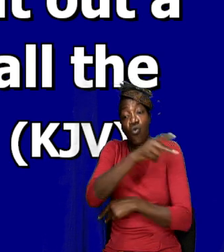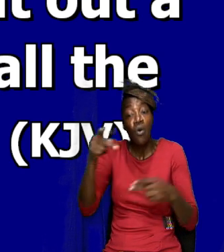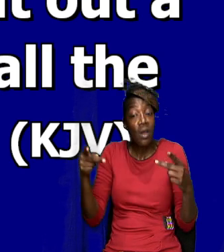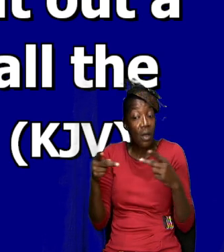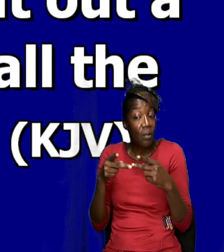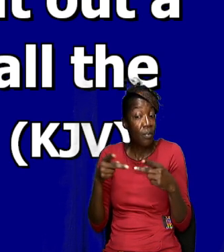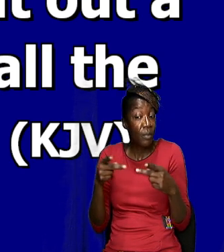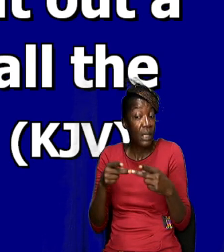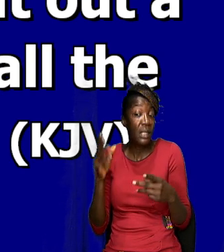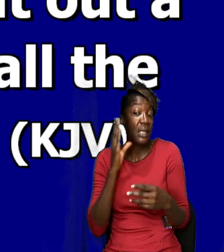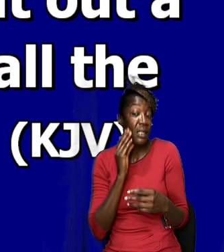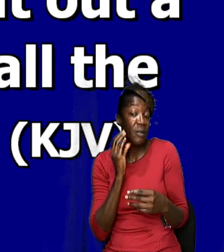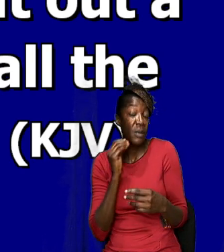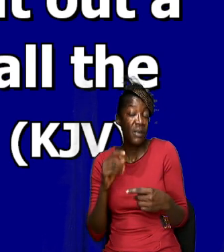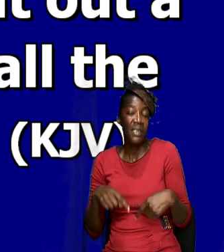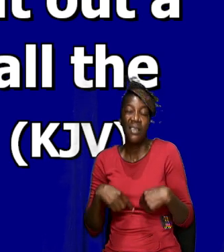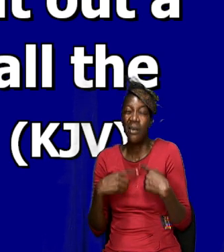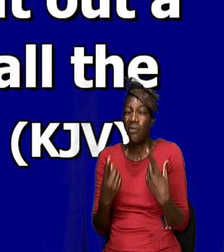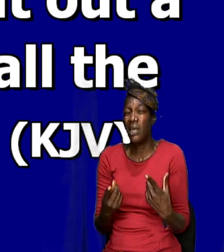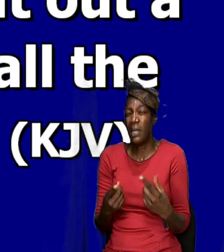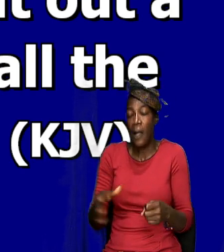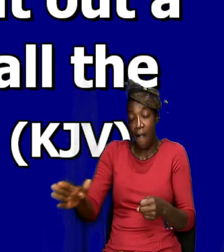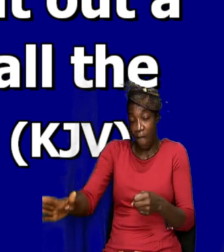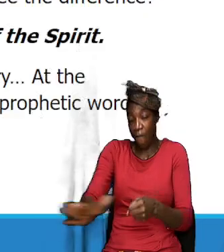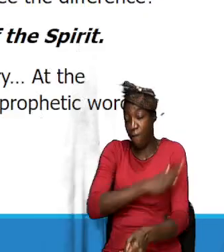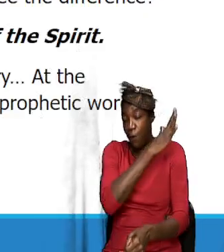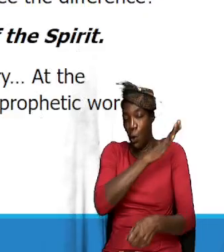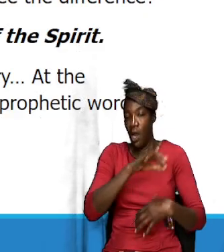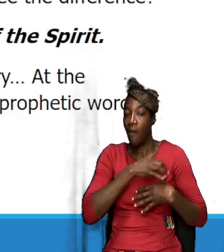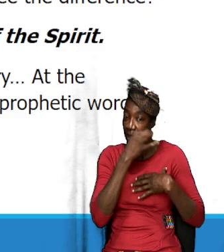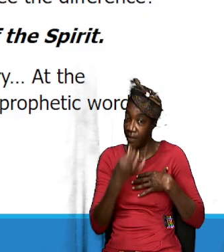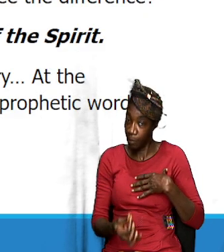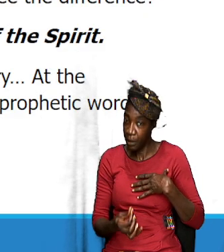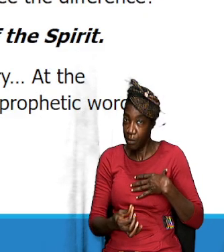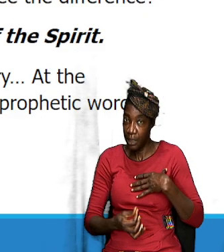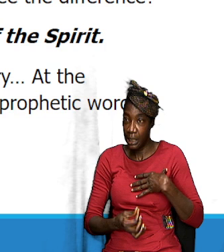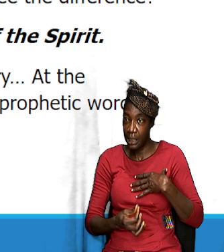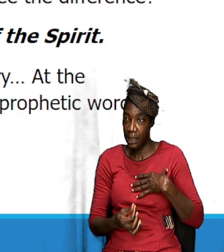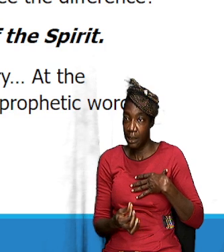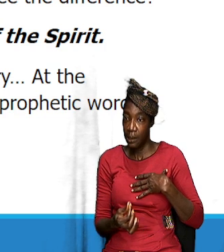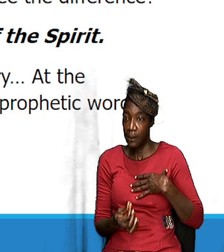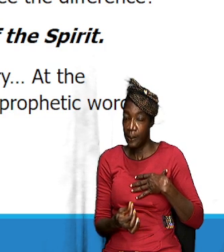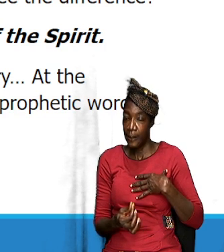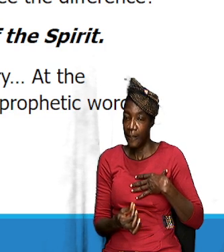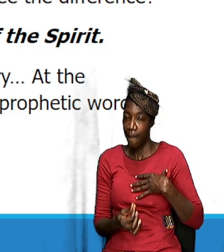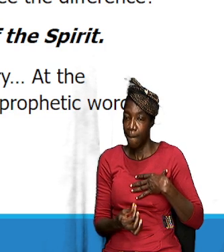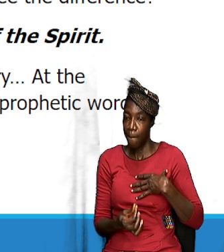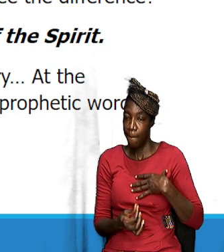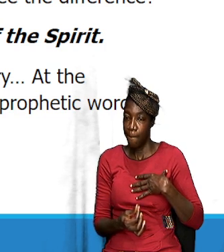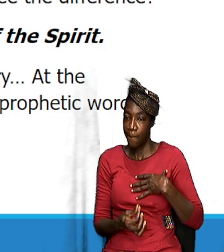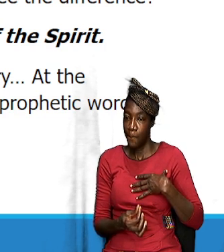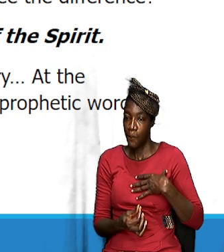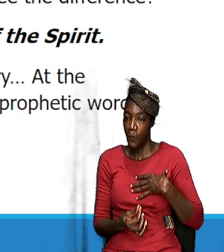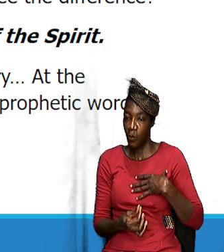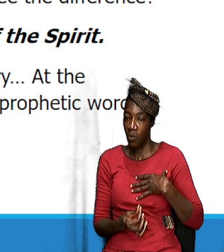Bible said that he went, you know, he was full of the Spirit. He was full of the Spirit.